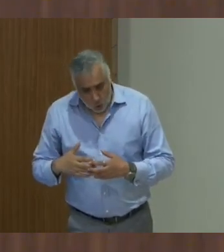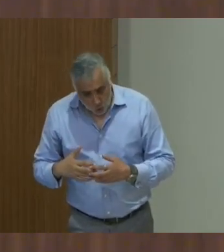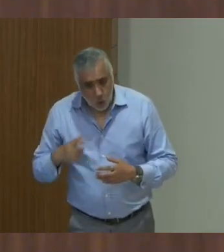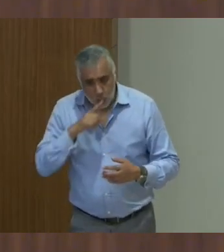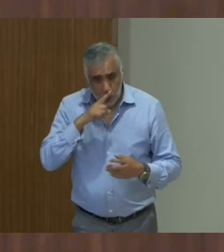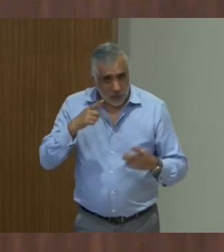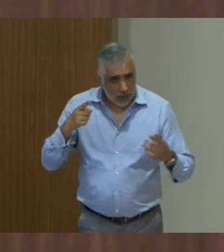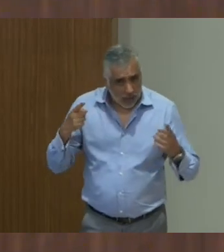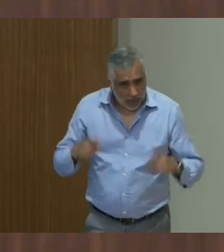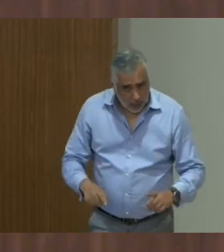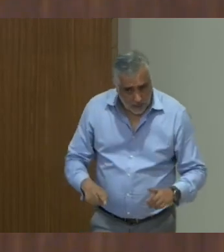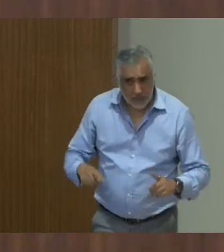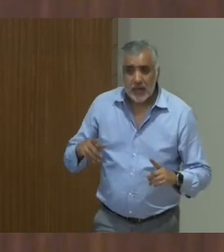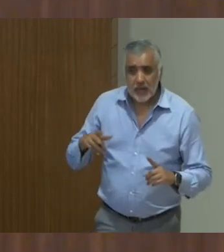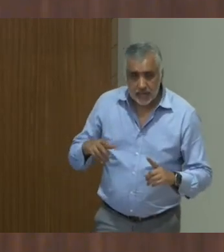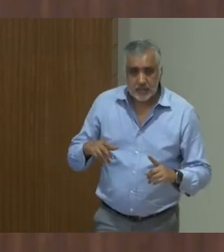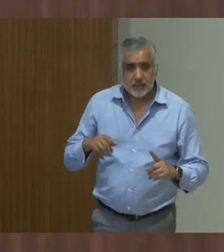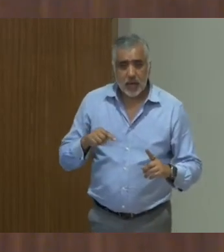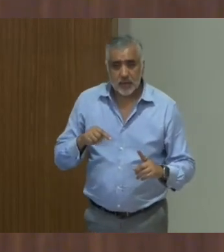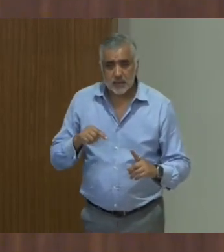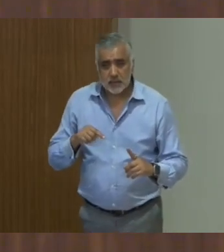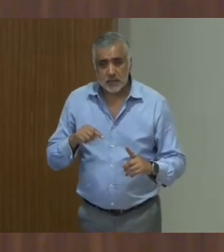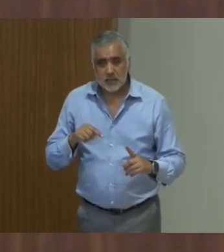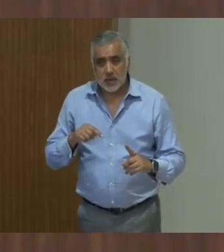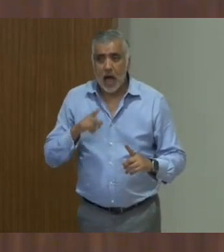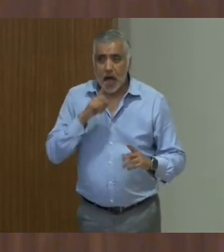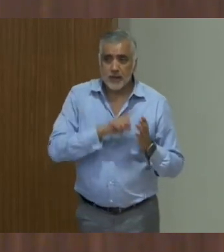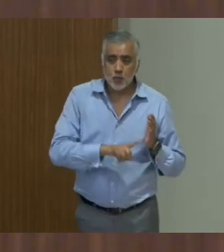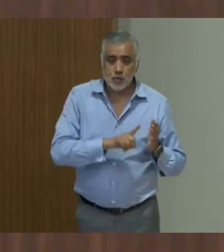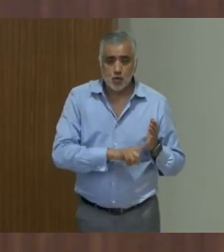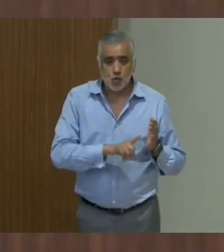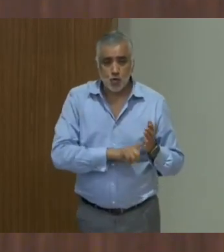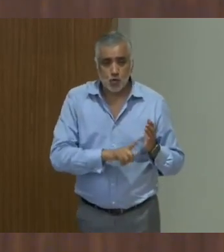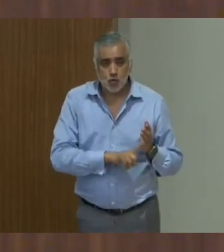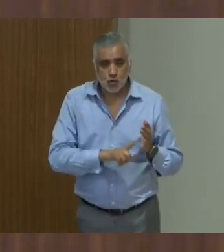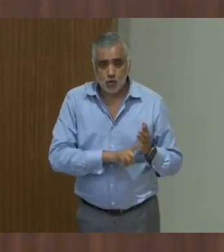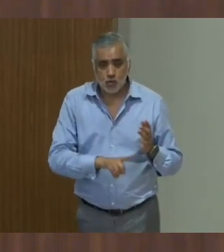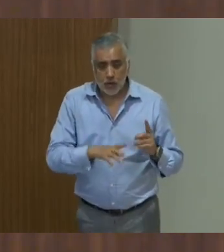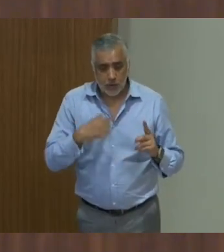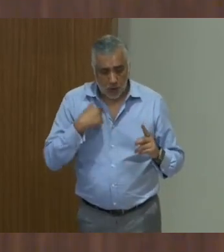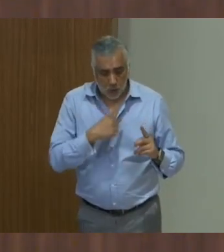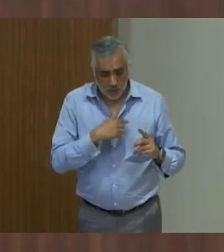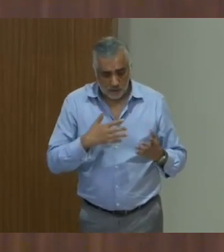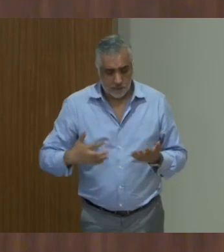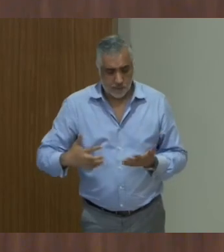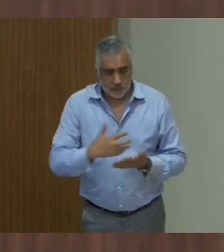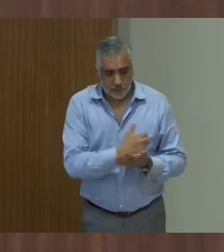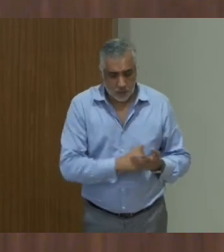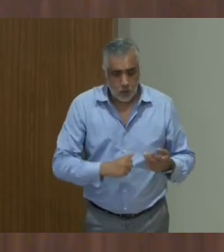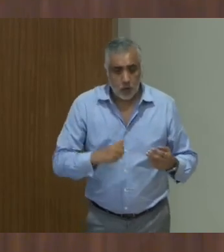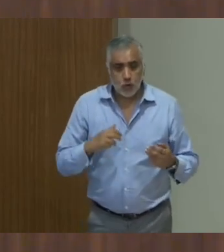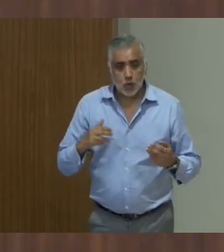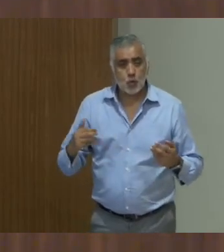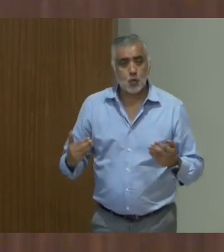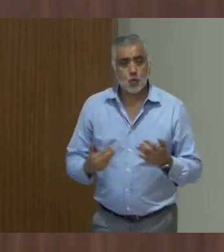happened is that in this, uh, as a researcher, when I step back, because I was one of the participants there, when you step back,